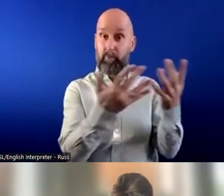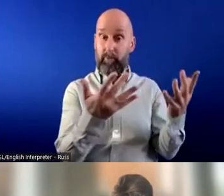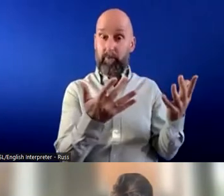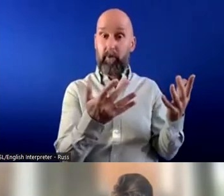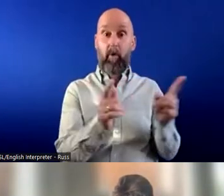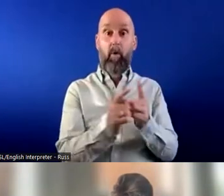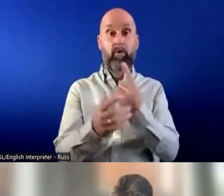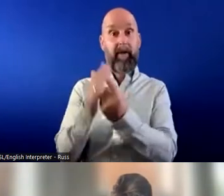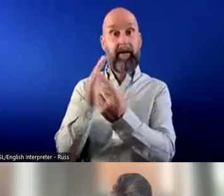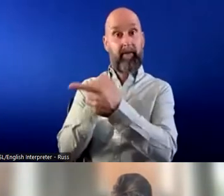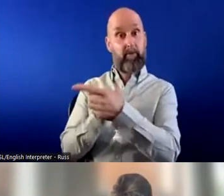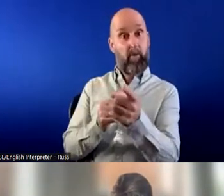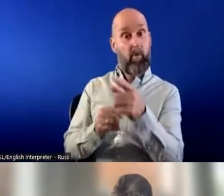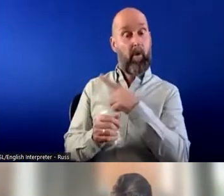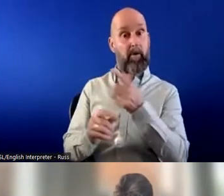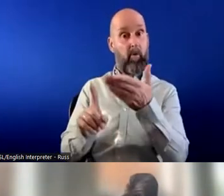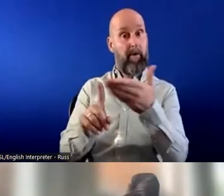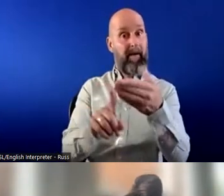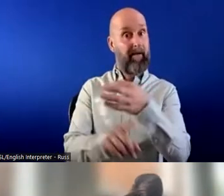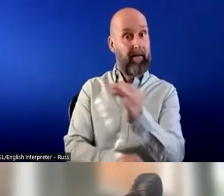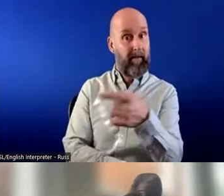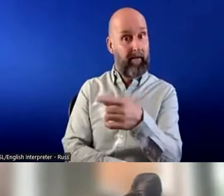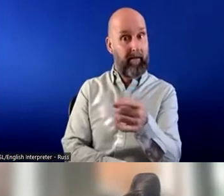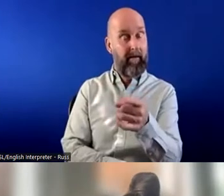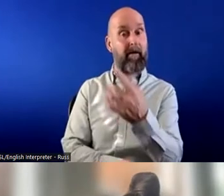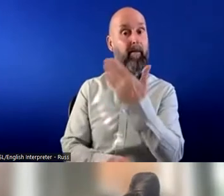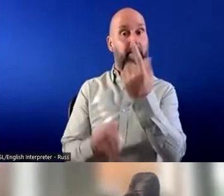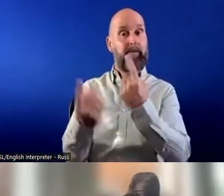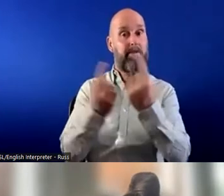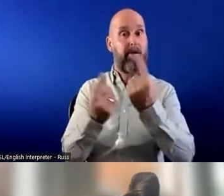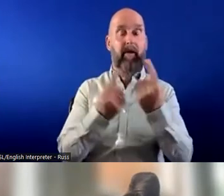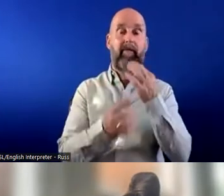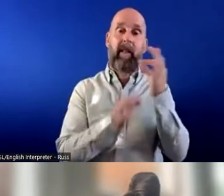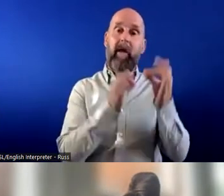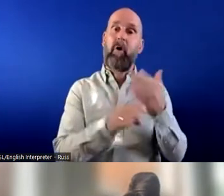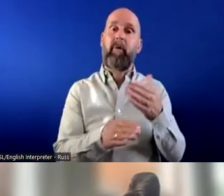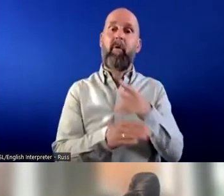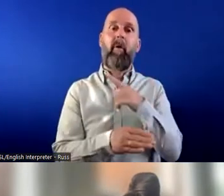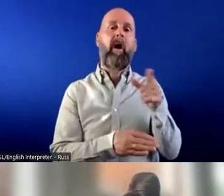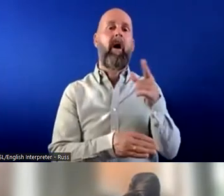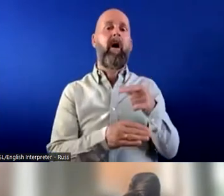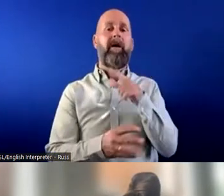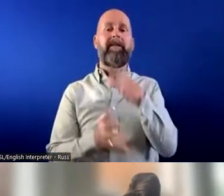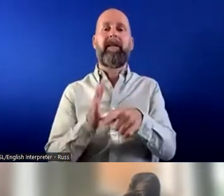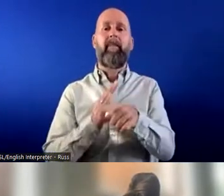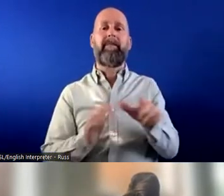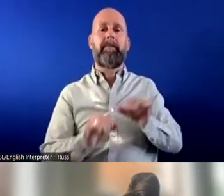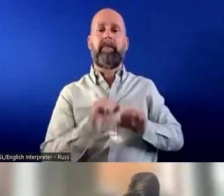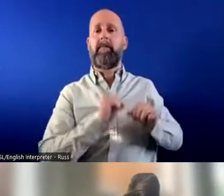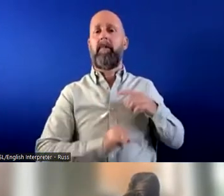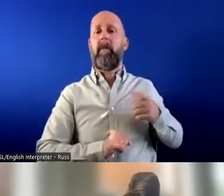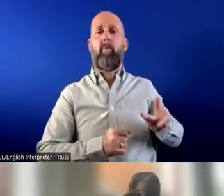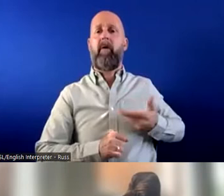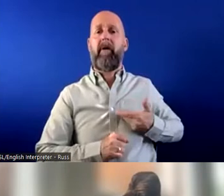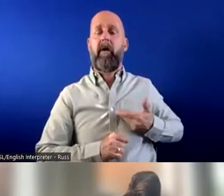individuals that are not recognized at all and not maybe coming forward for jobs because they're scared of the label that they have so I think under these